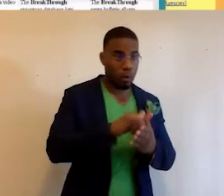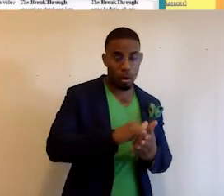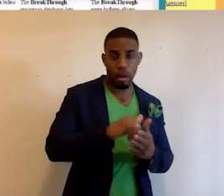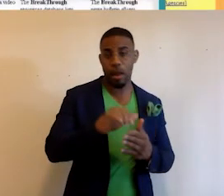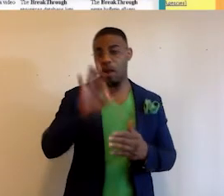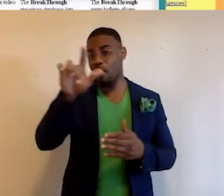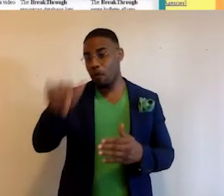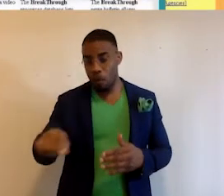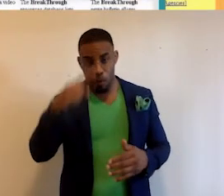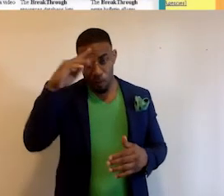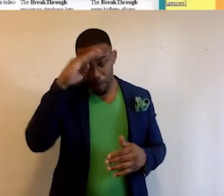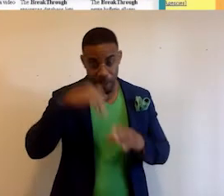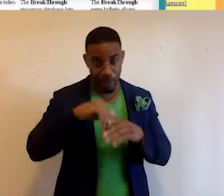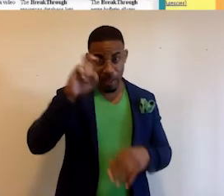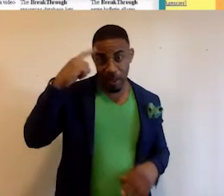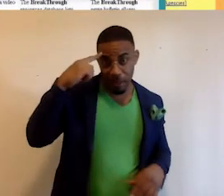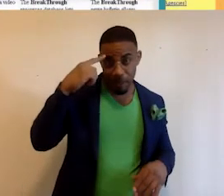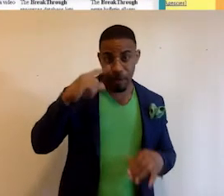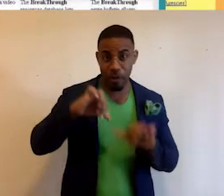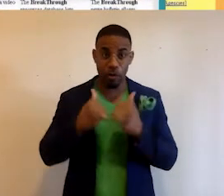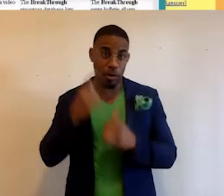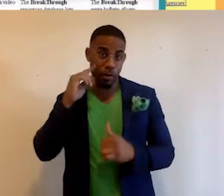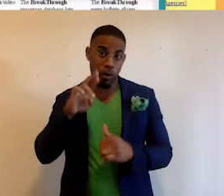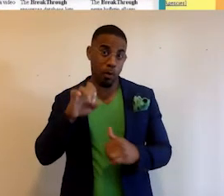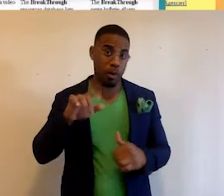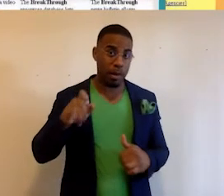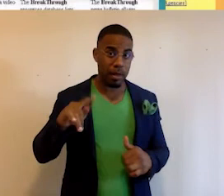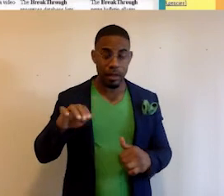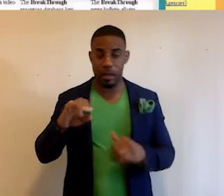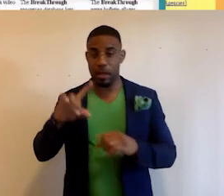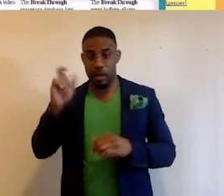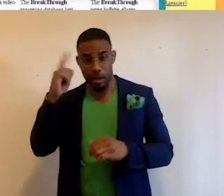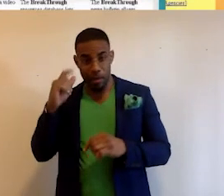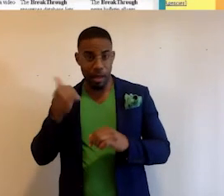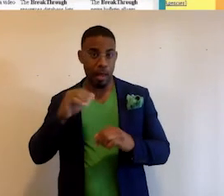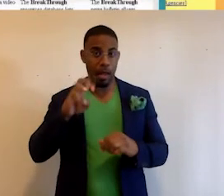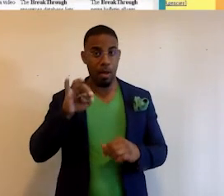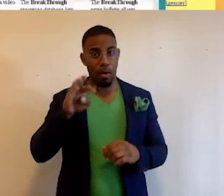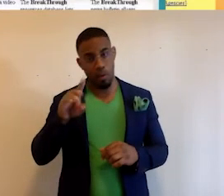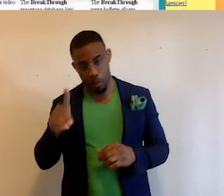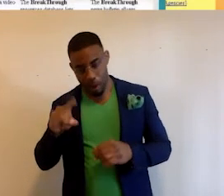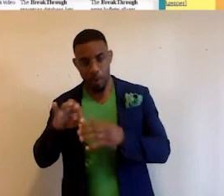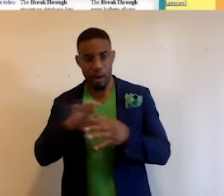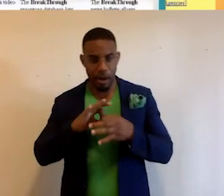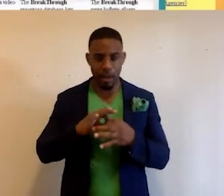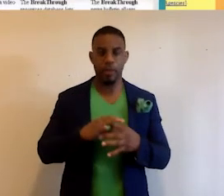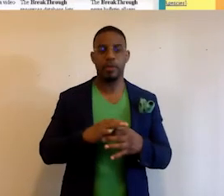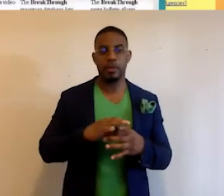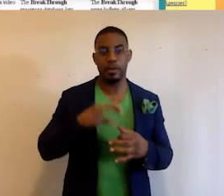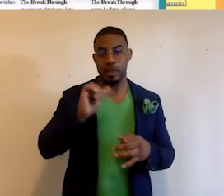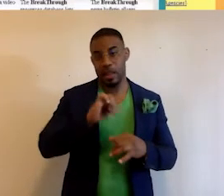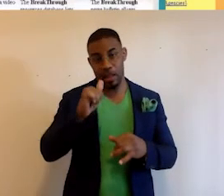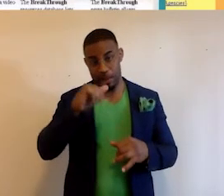as Florida, for Blacks in Government, Association of Real Estate Brokers, and the Broward Alliance, and mentioned before, National Society of Black